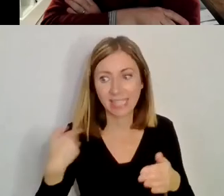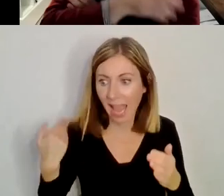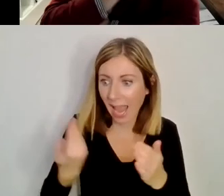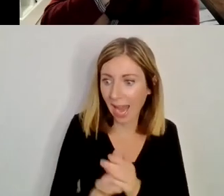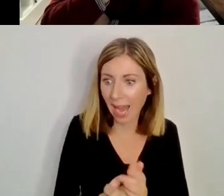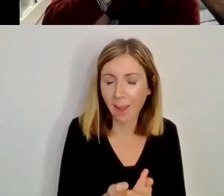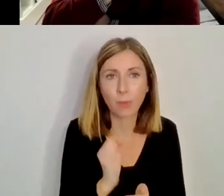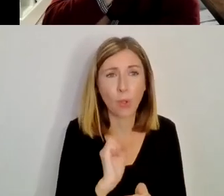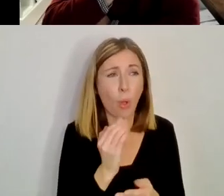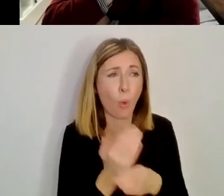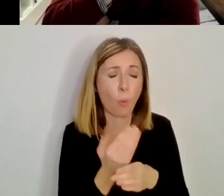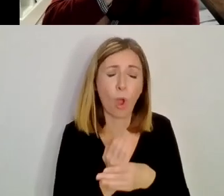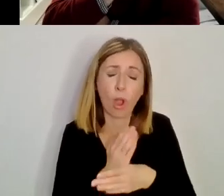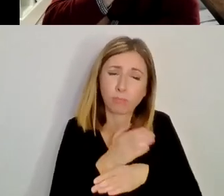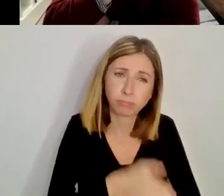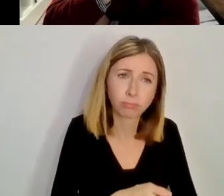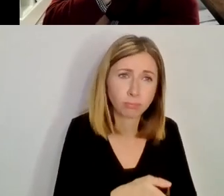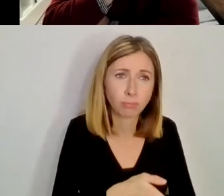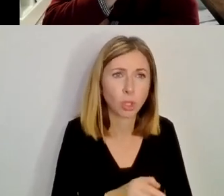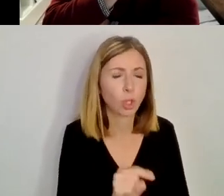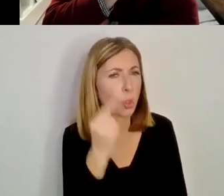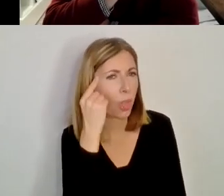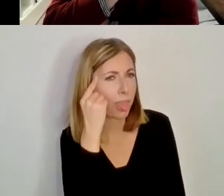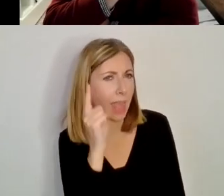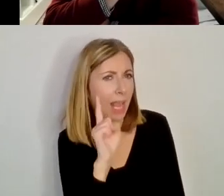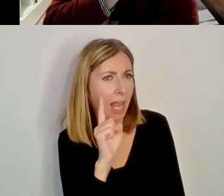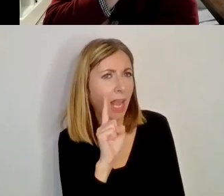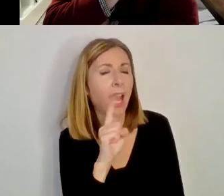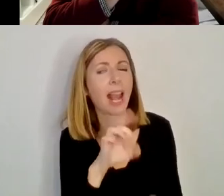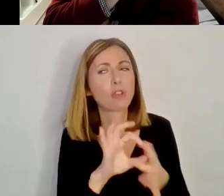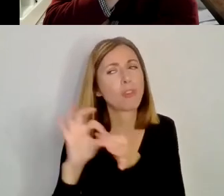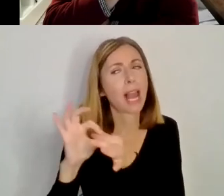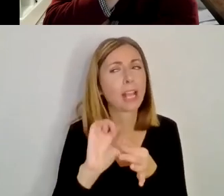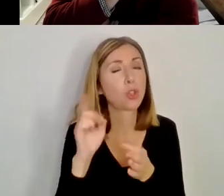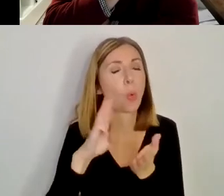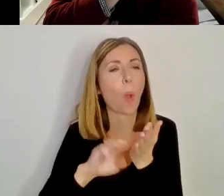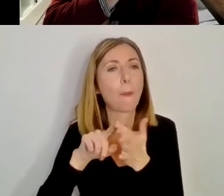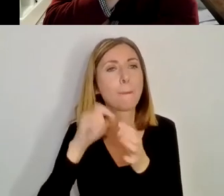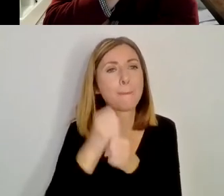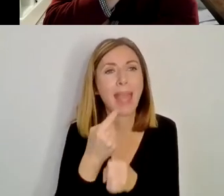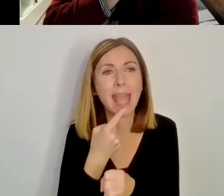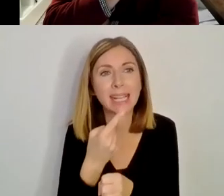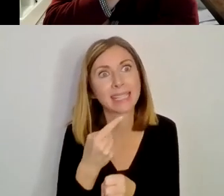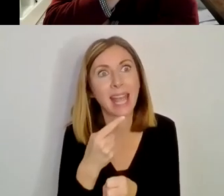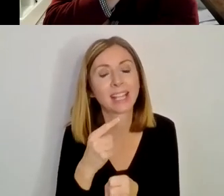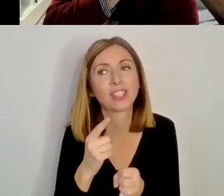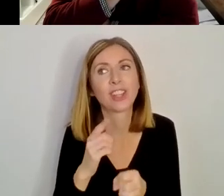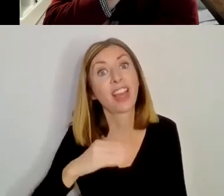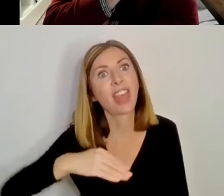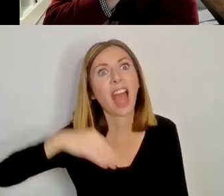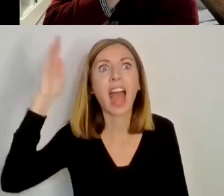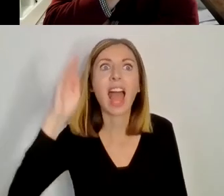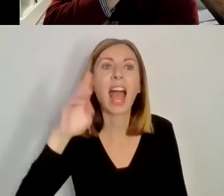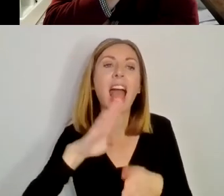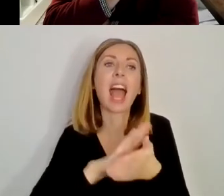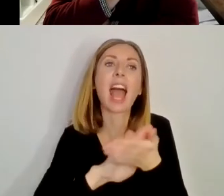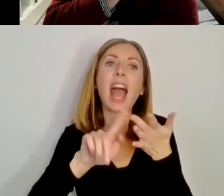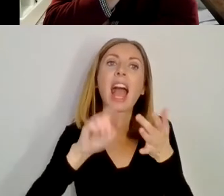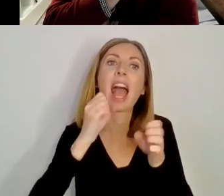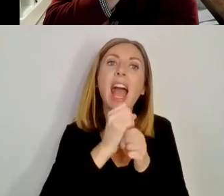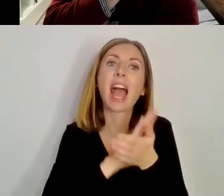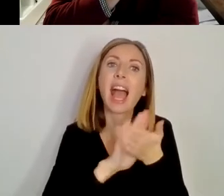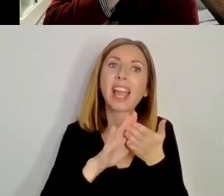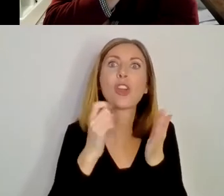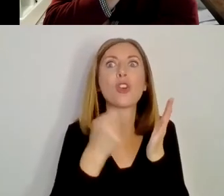Where, where do you see in the context of what Meg has said in, you know, that high road, you know, trying to find, as I would say, an